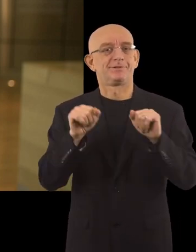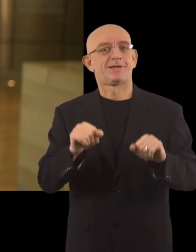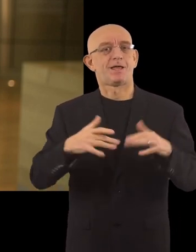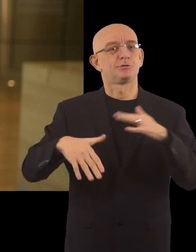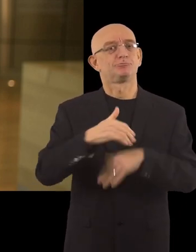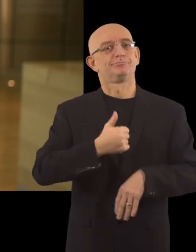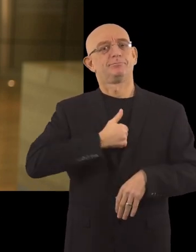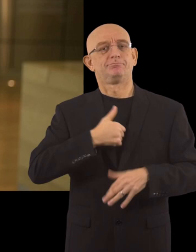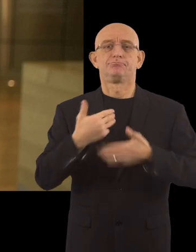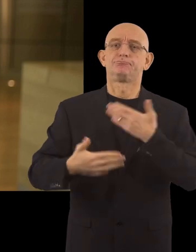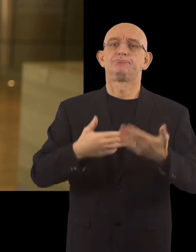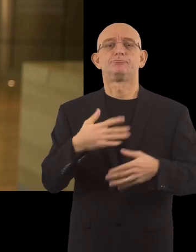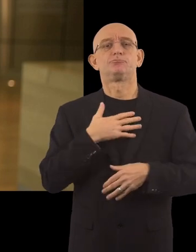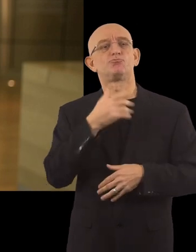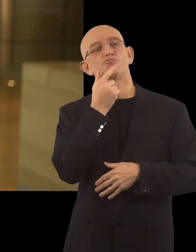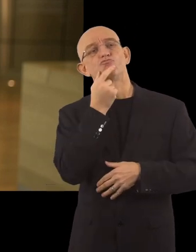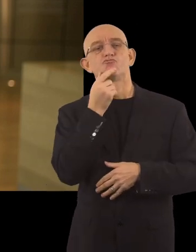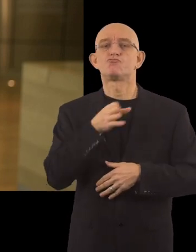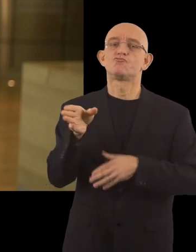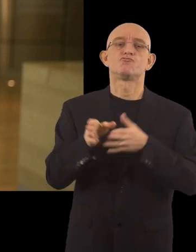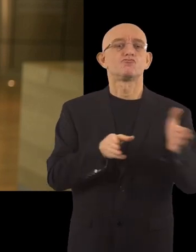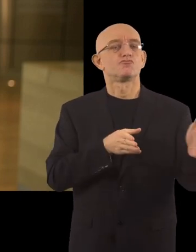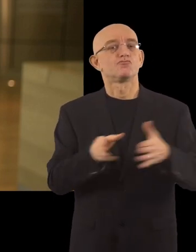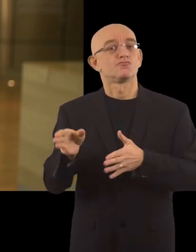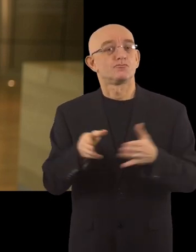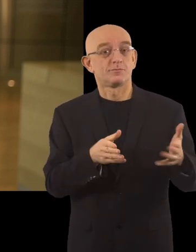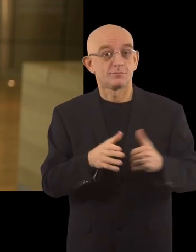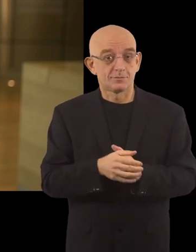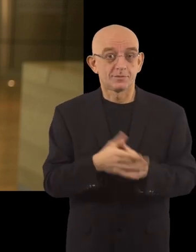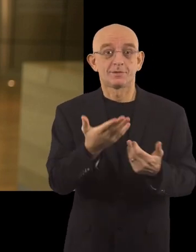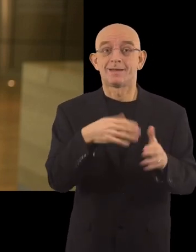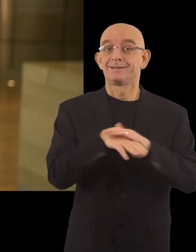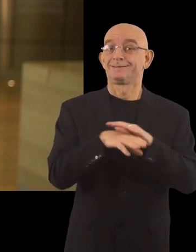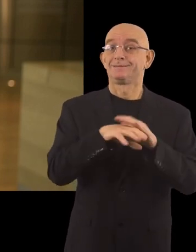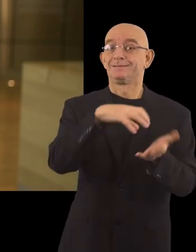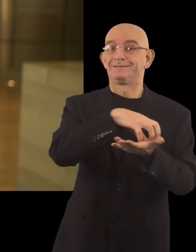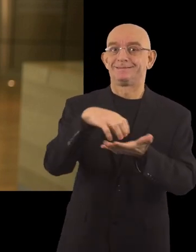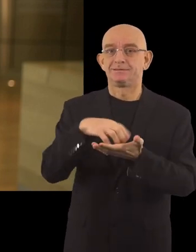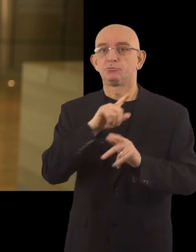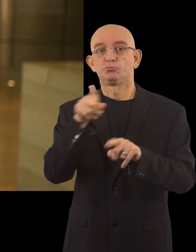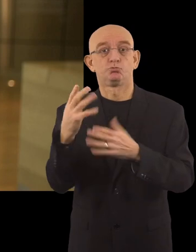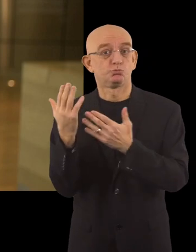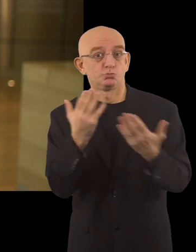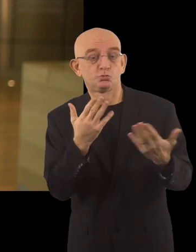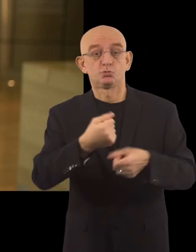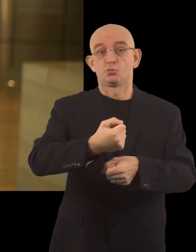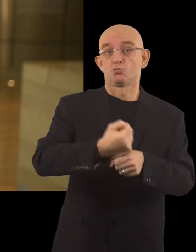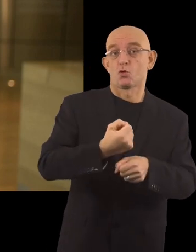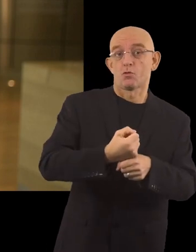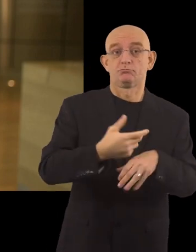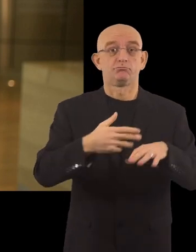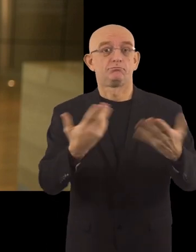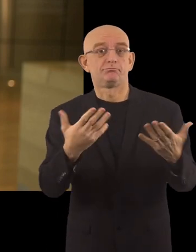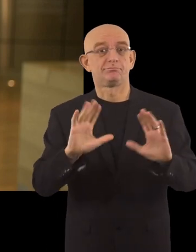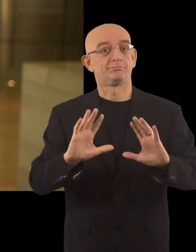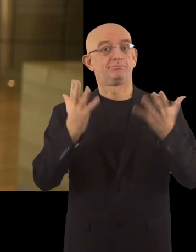can enjoy autonomy and spontaneity. Accessible cities make getting to school, getting to